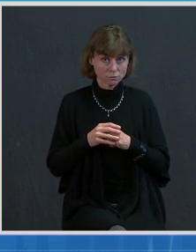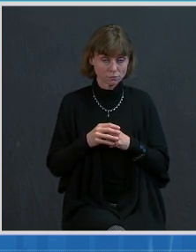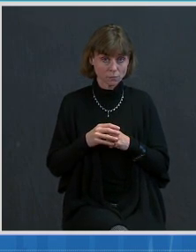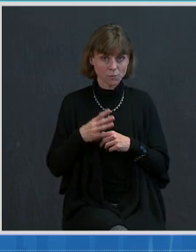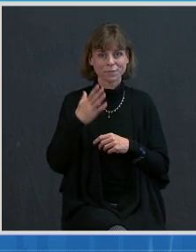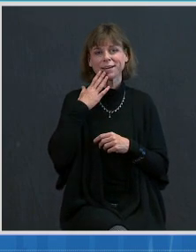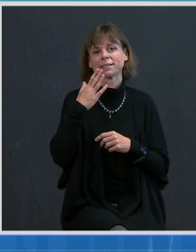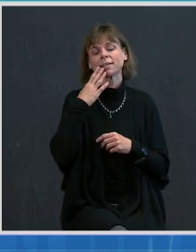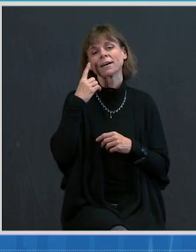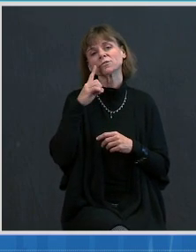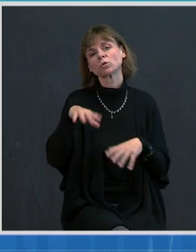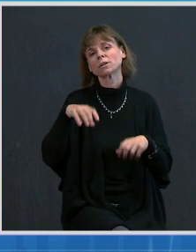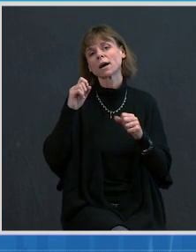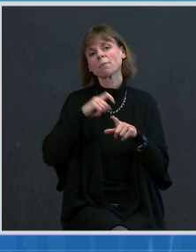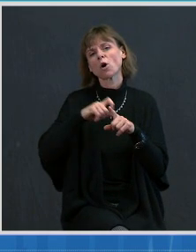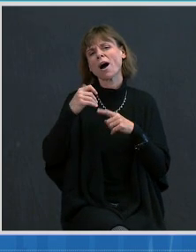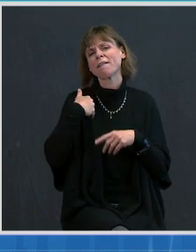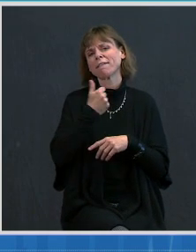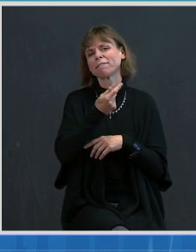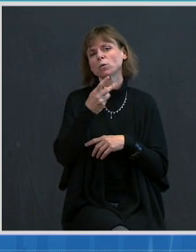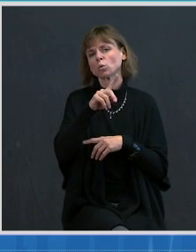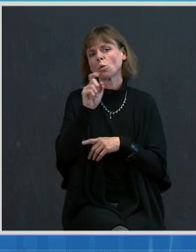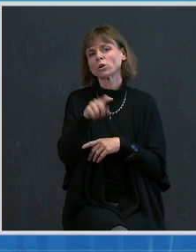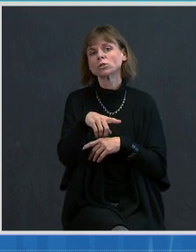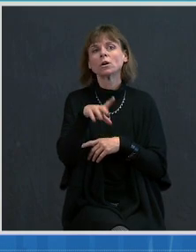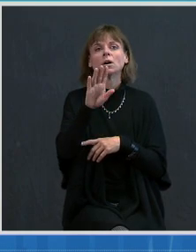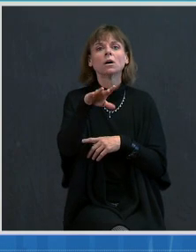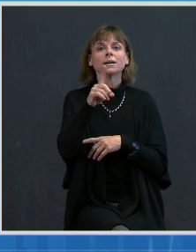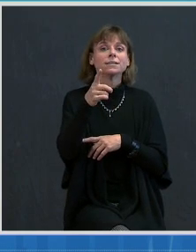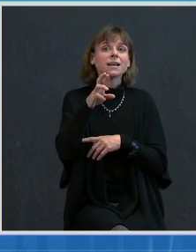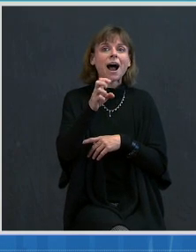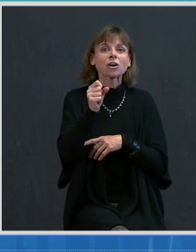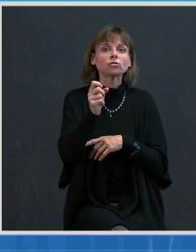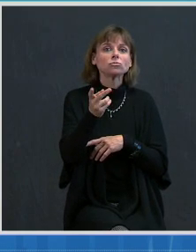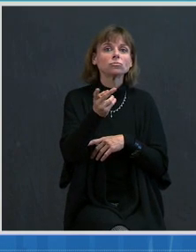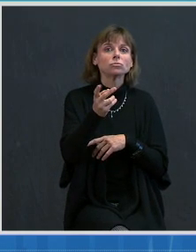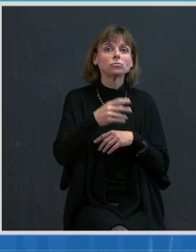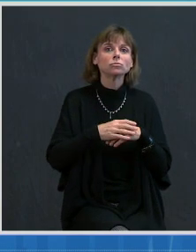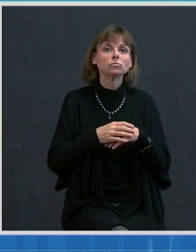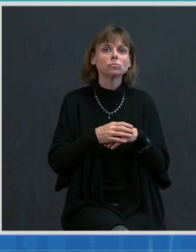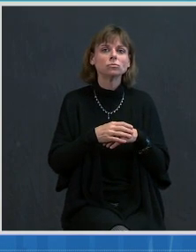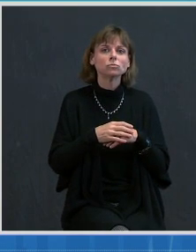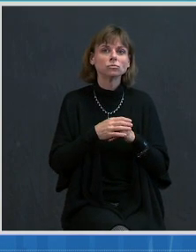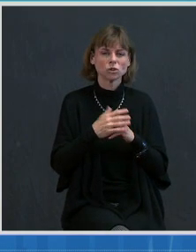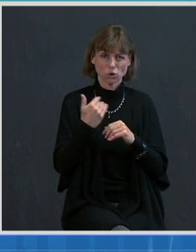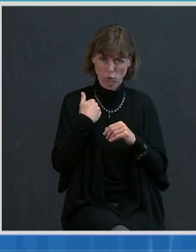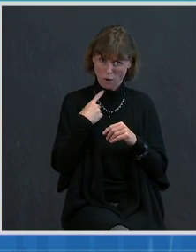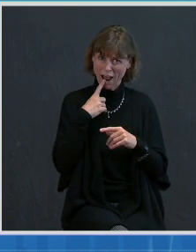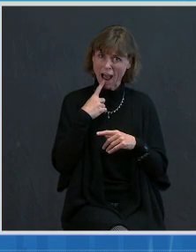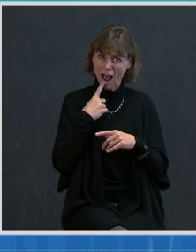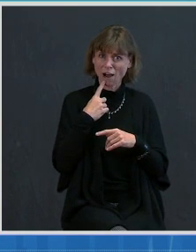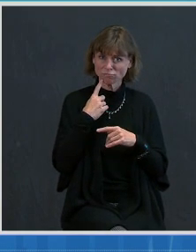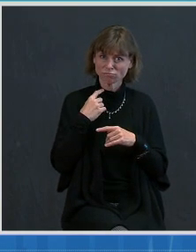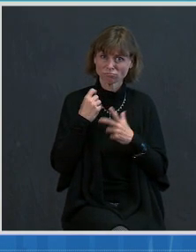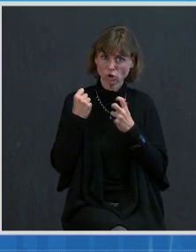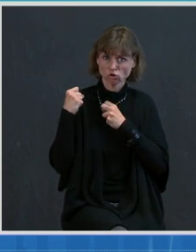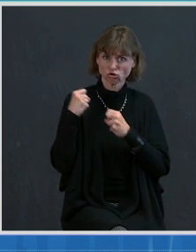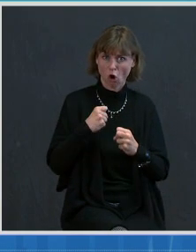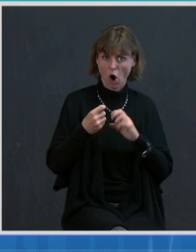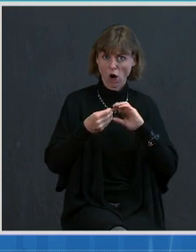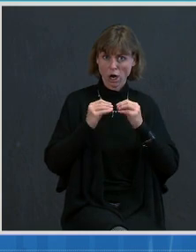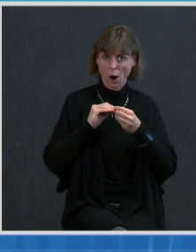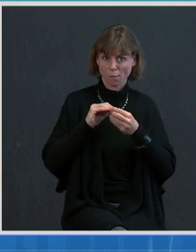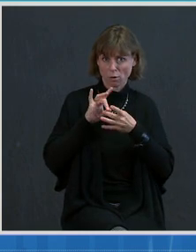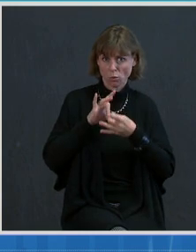for doing this call. A couple of questions. Doctors, do you, by any chance, have solid numbers at this point on how